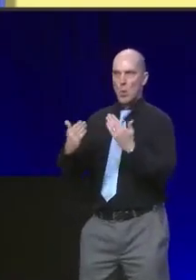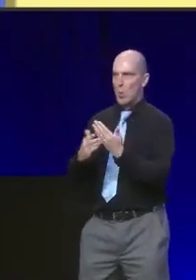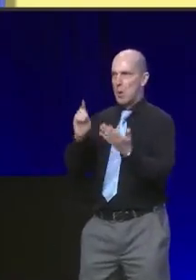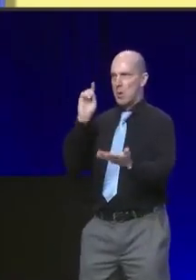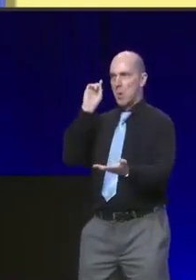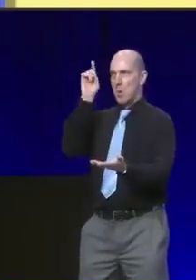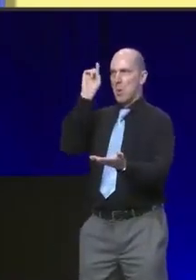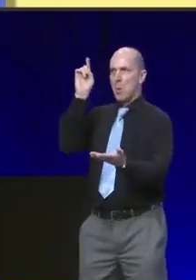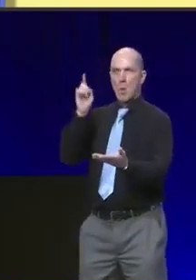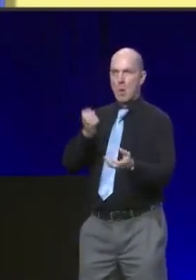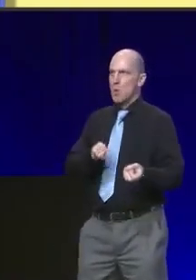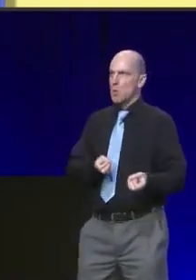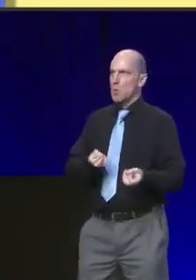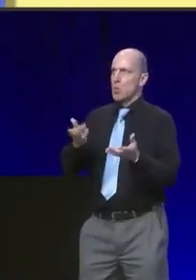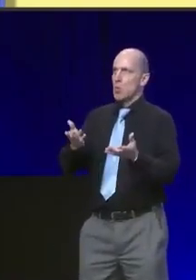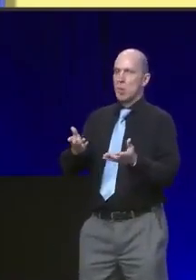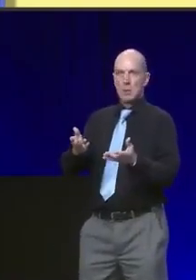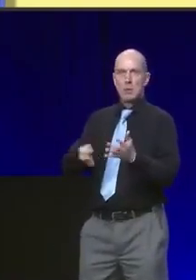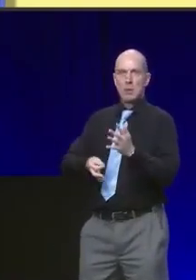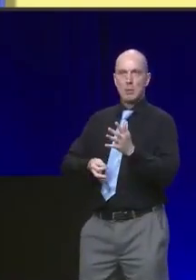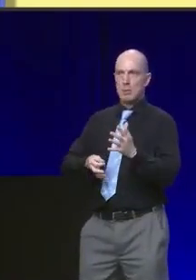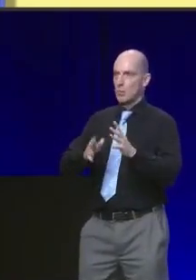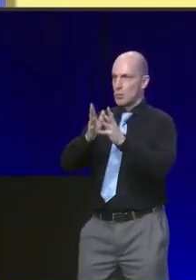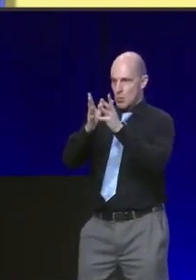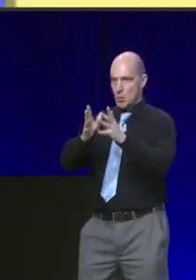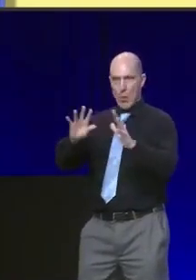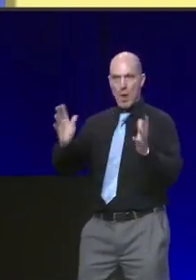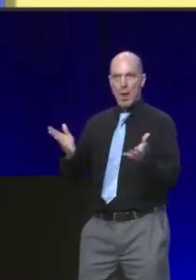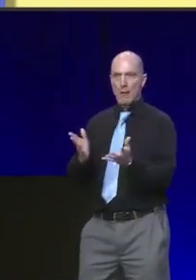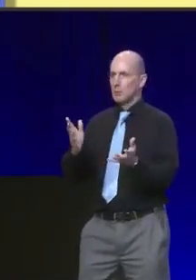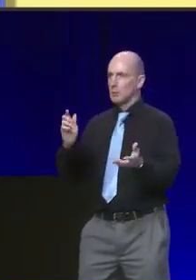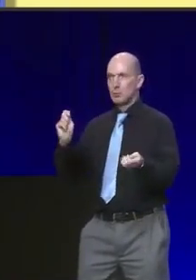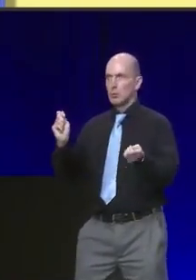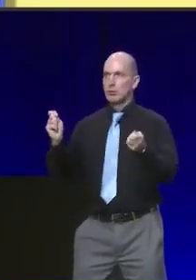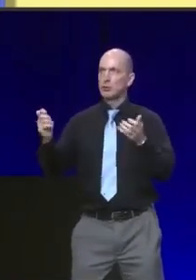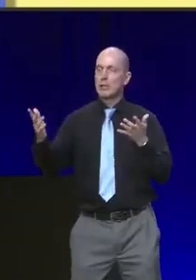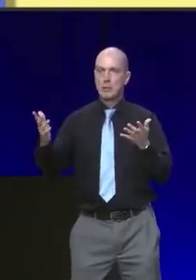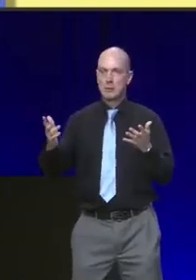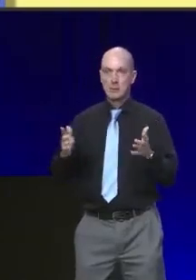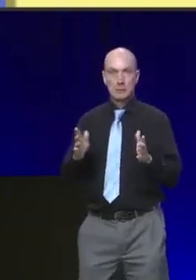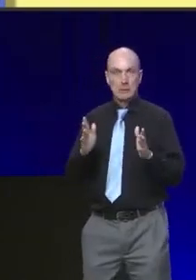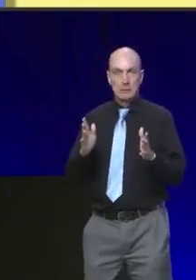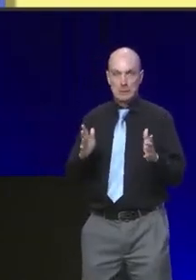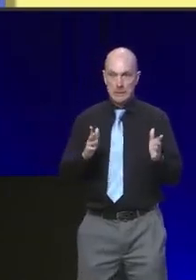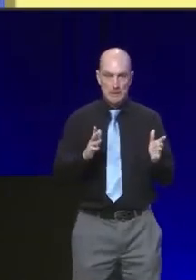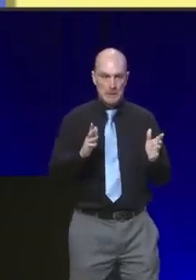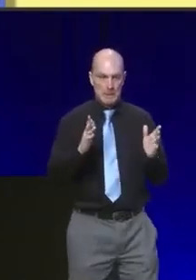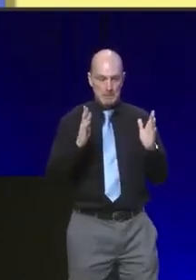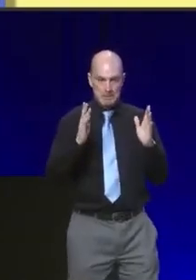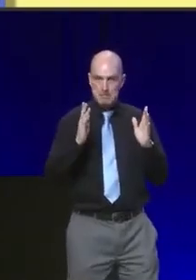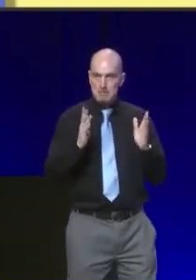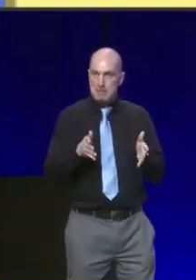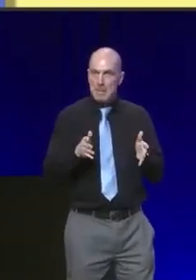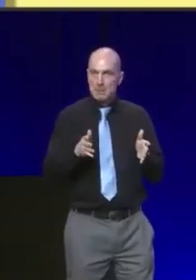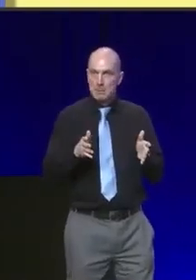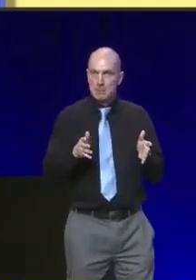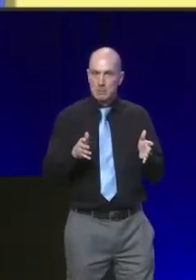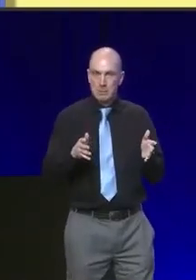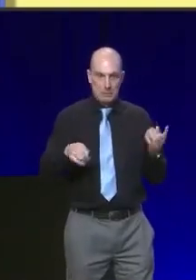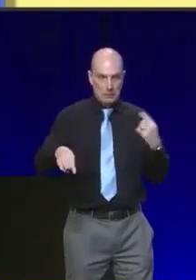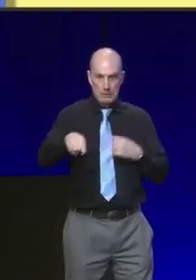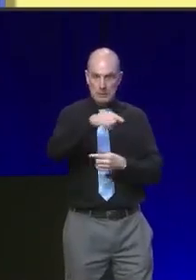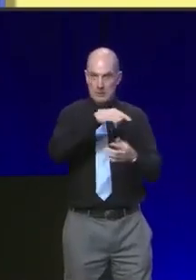so is only worthwhile if it motivates us to build a modern Scotland that contributes every bit as much, if not more,